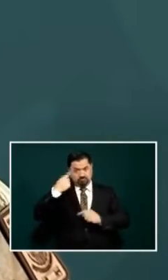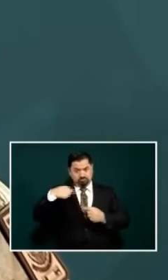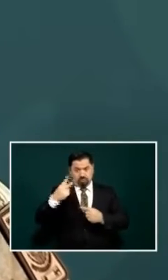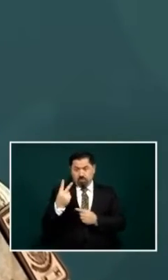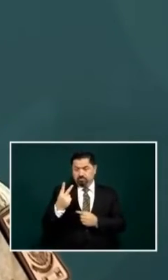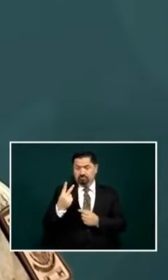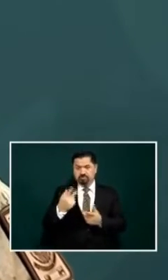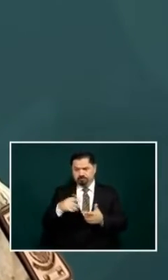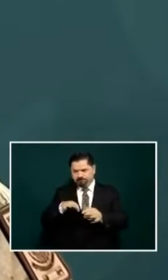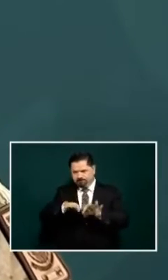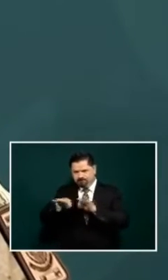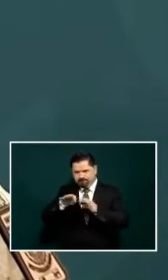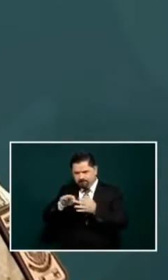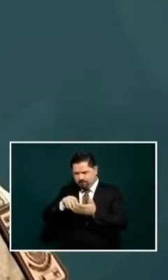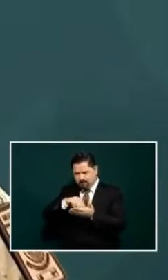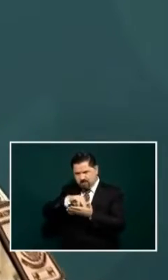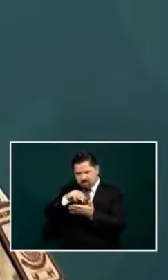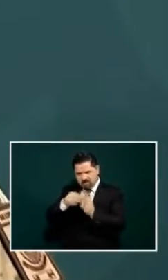heading those